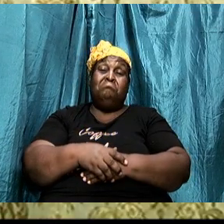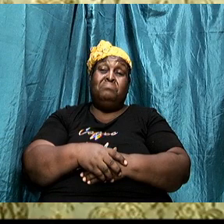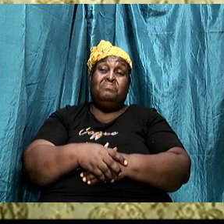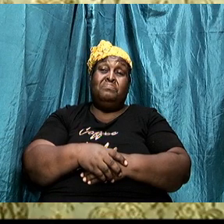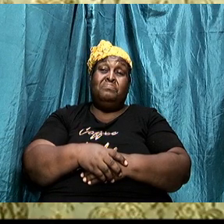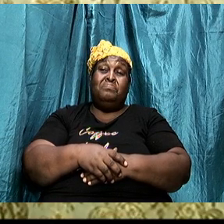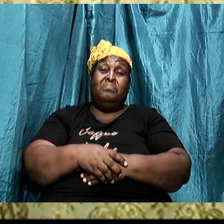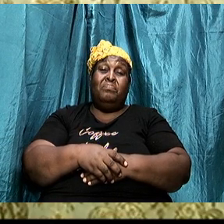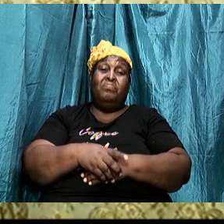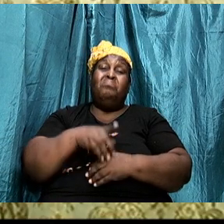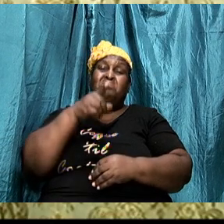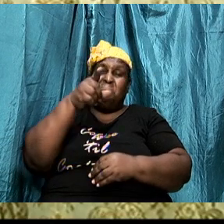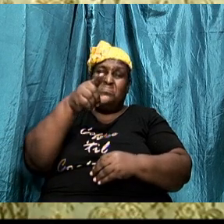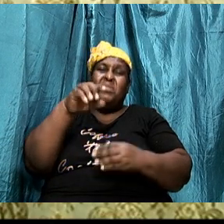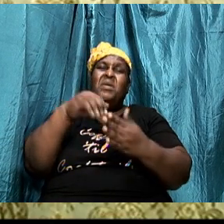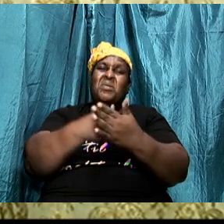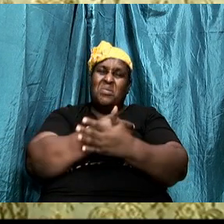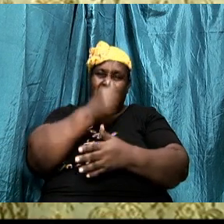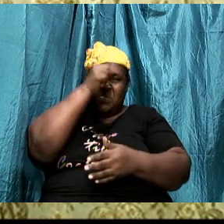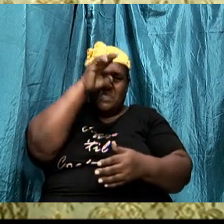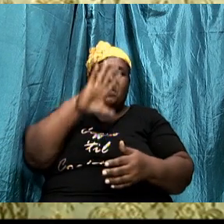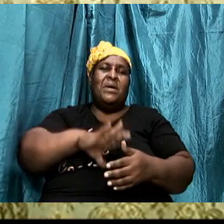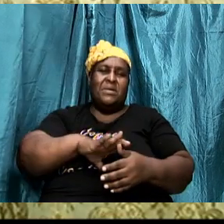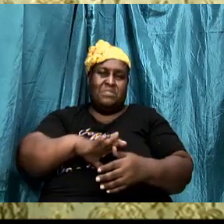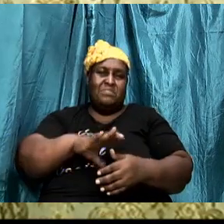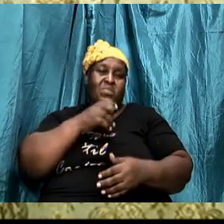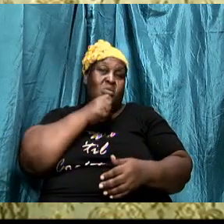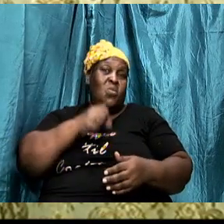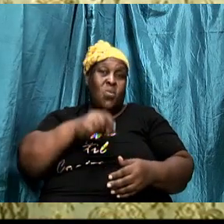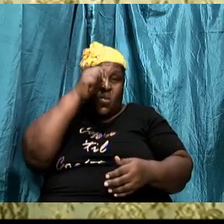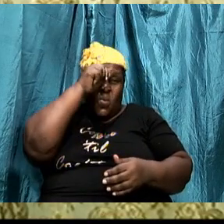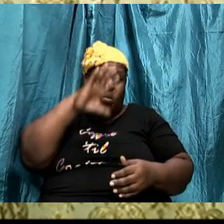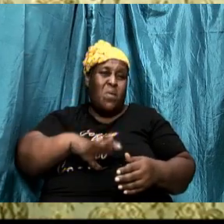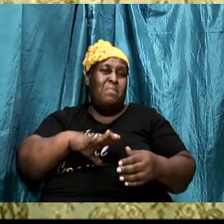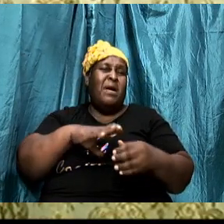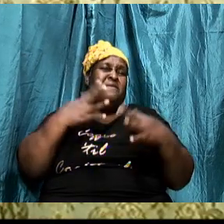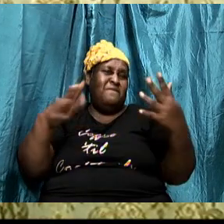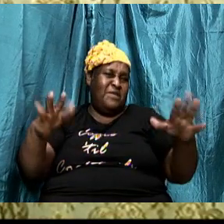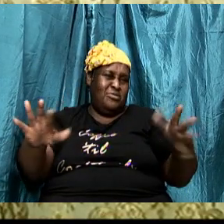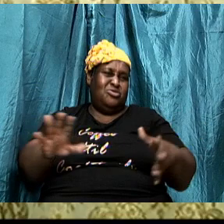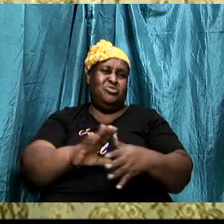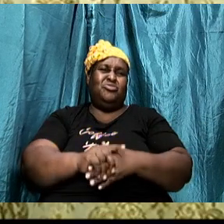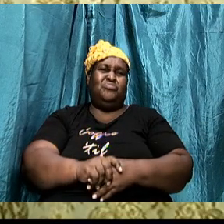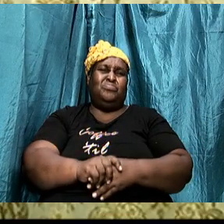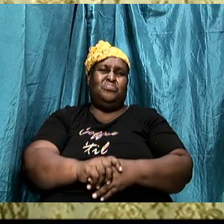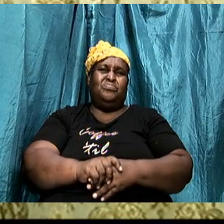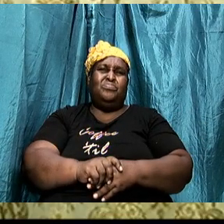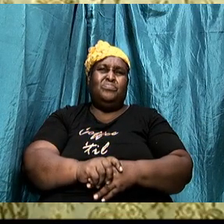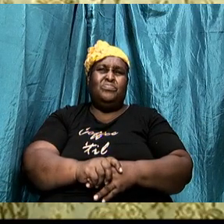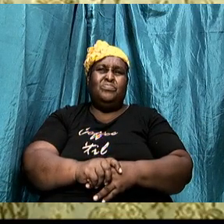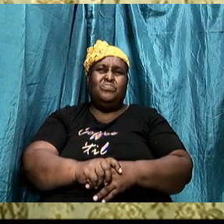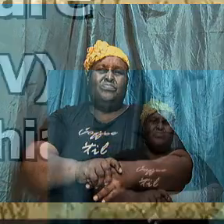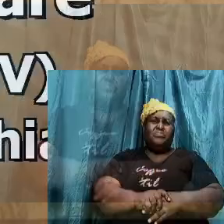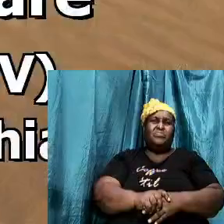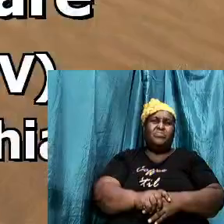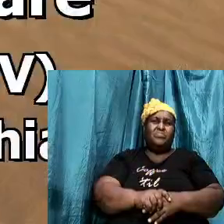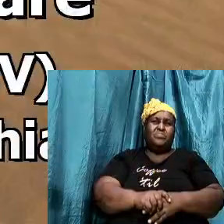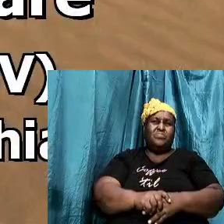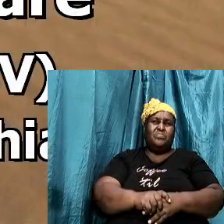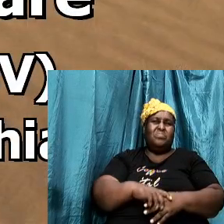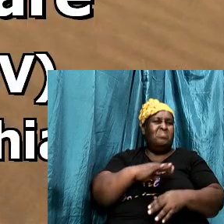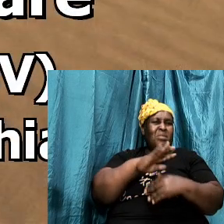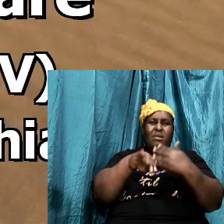he is a new creature old things are passed away and behold